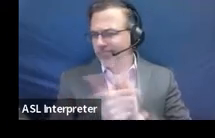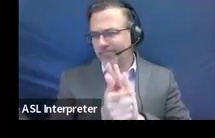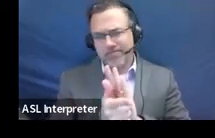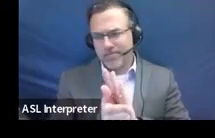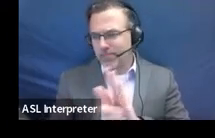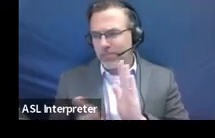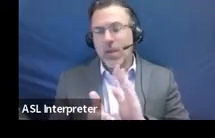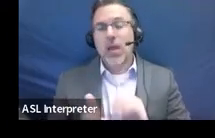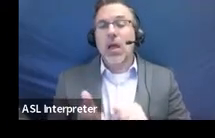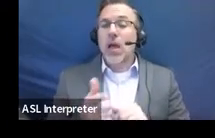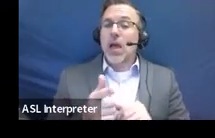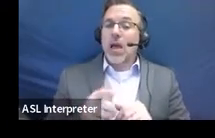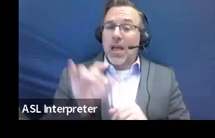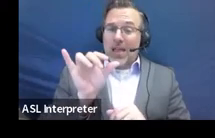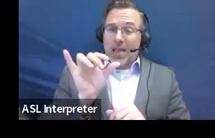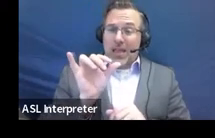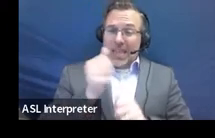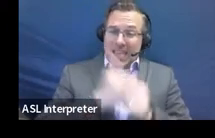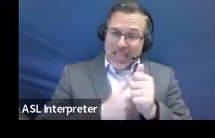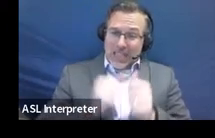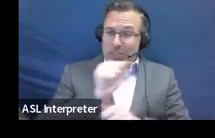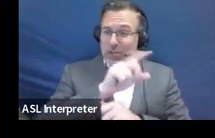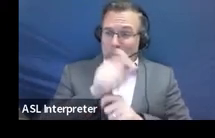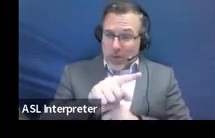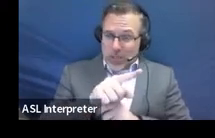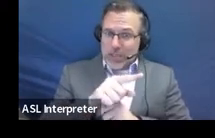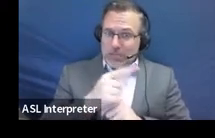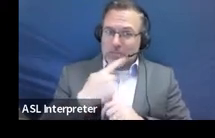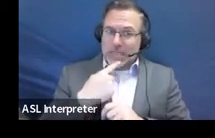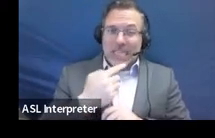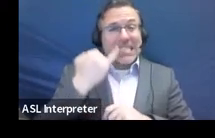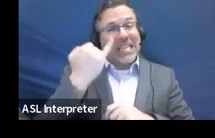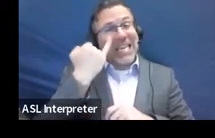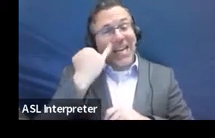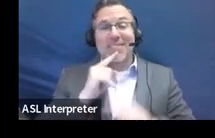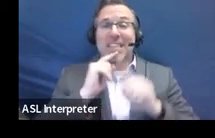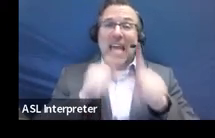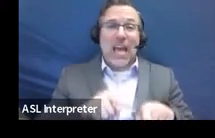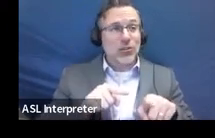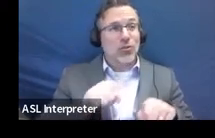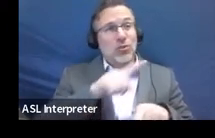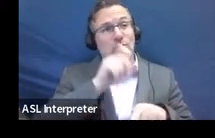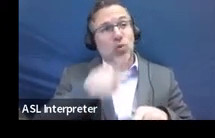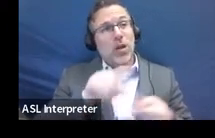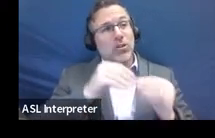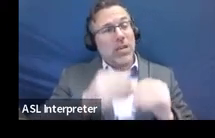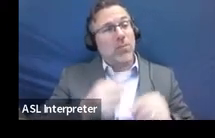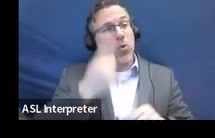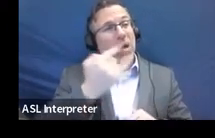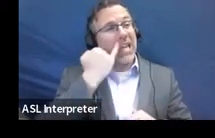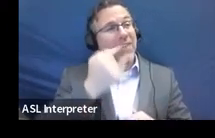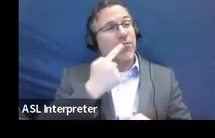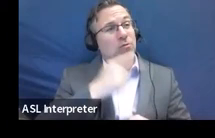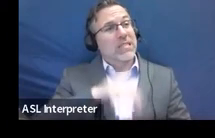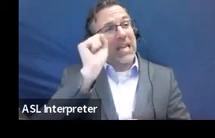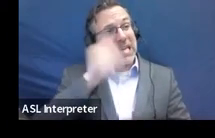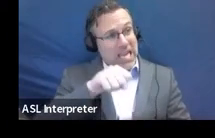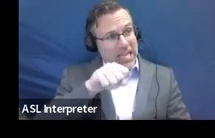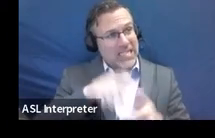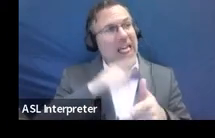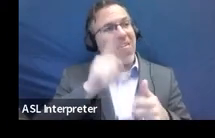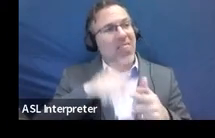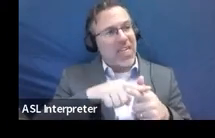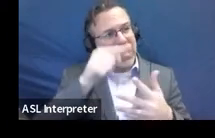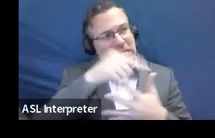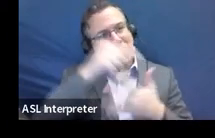thorough because under each question actually says, if the answer to question one is yes, you do this. If the answer